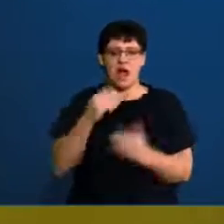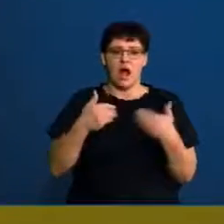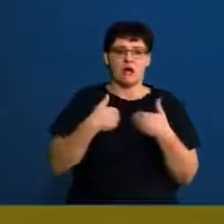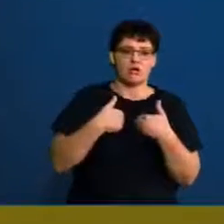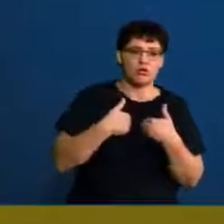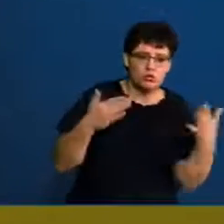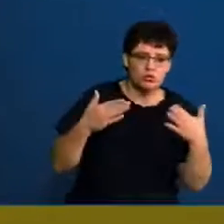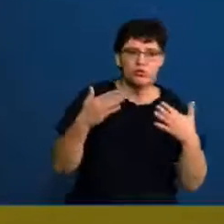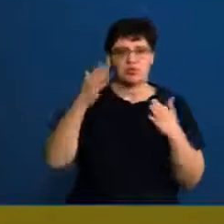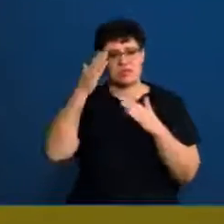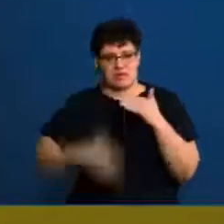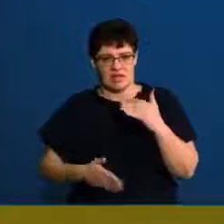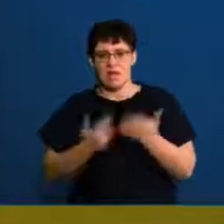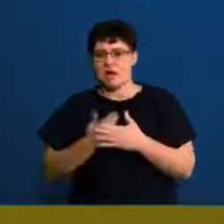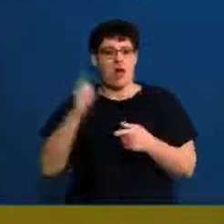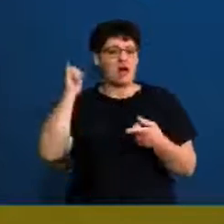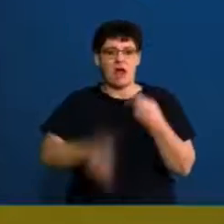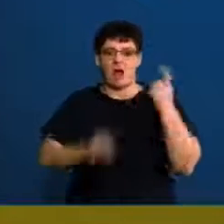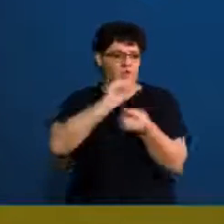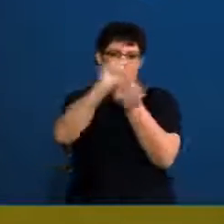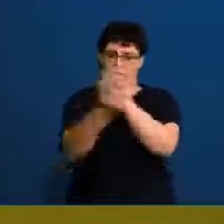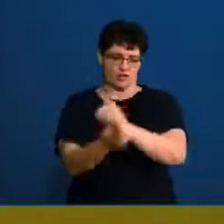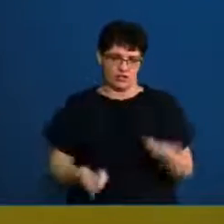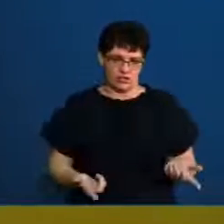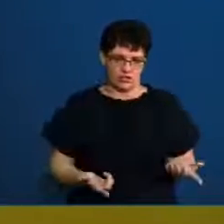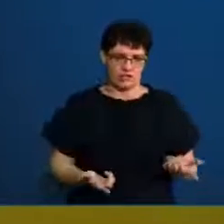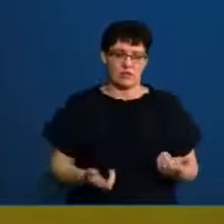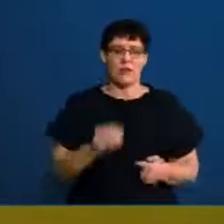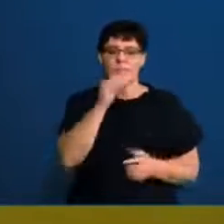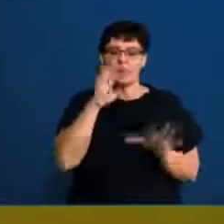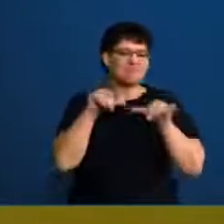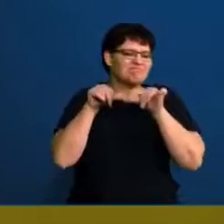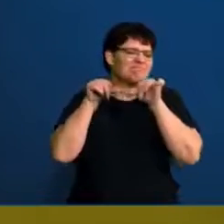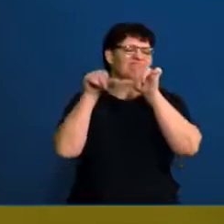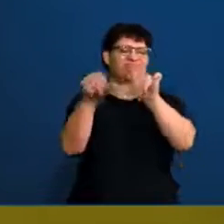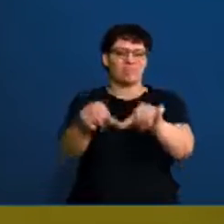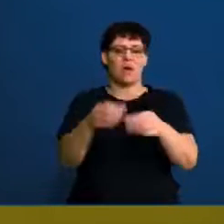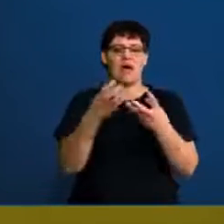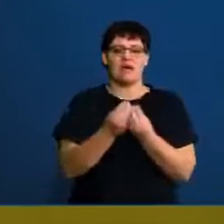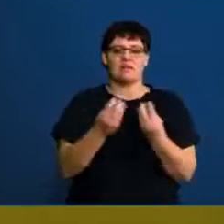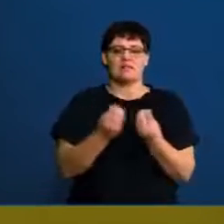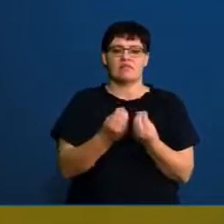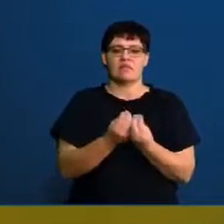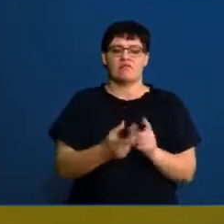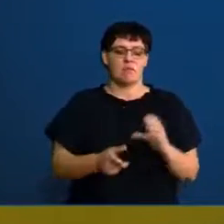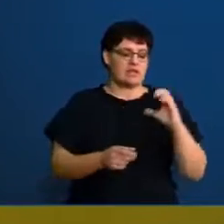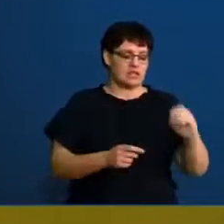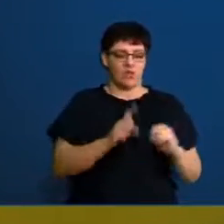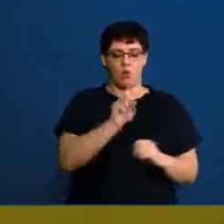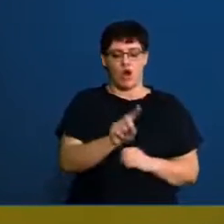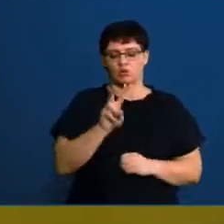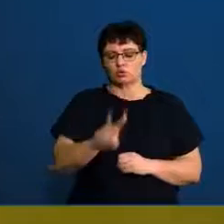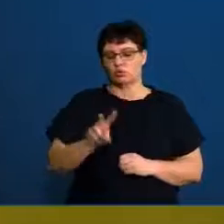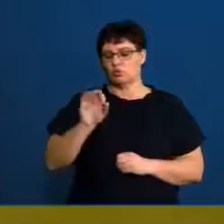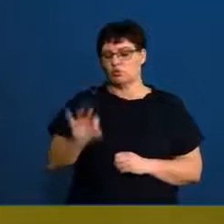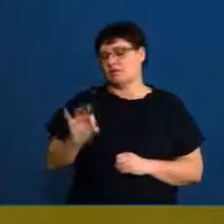There's a specific order and I can't change that order. So what I mean by continuous is you will have something that will maybe go from zero to one to